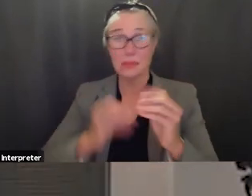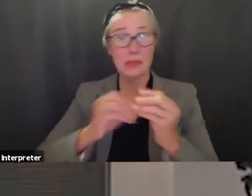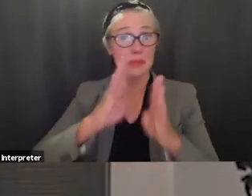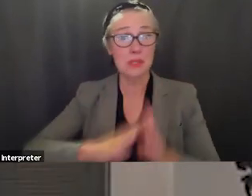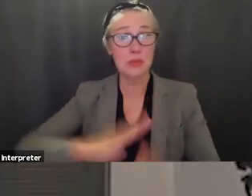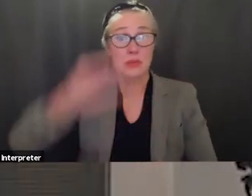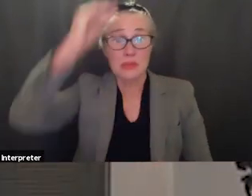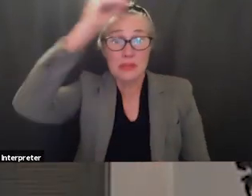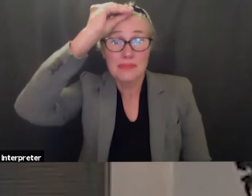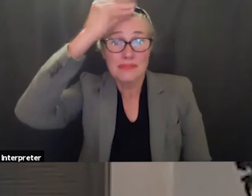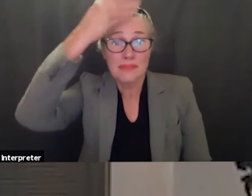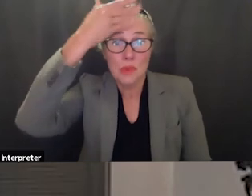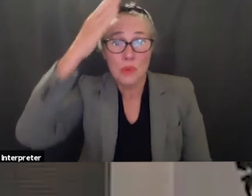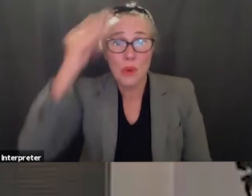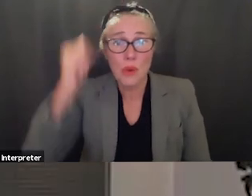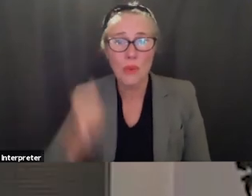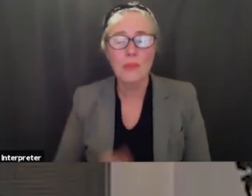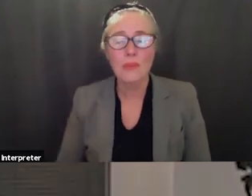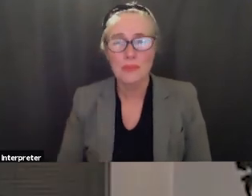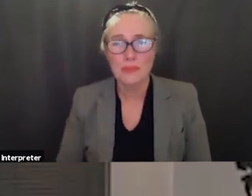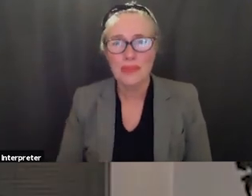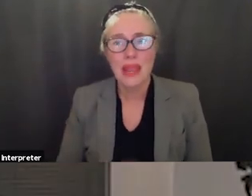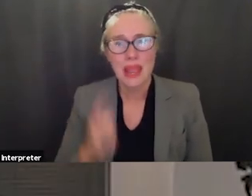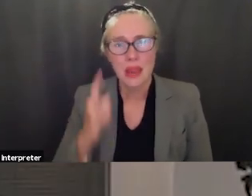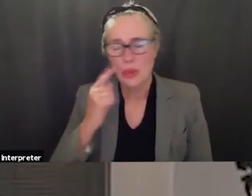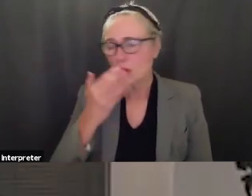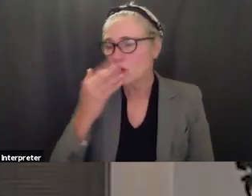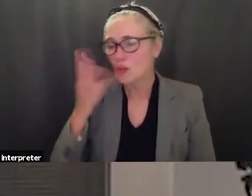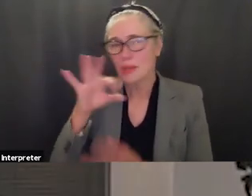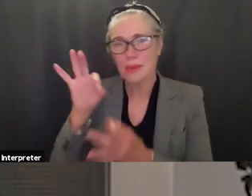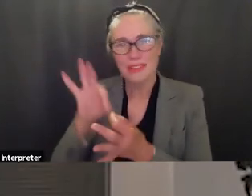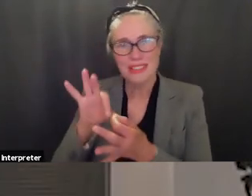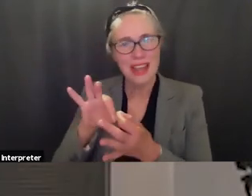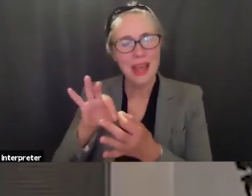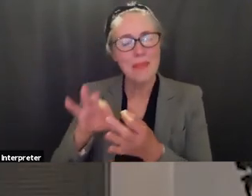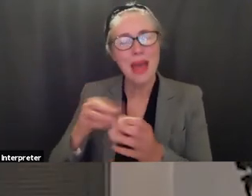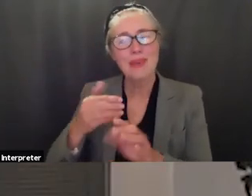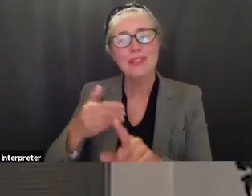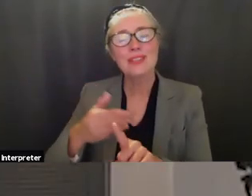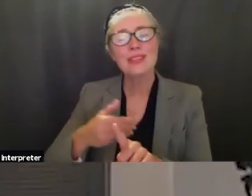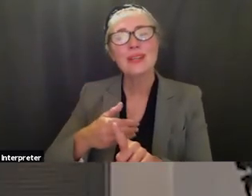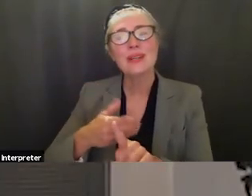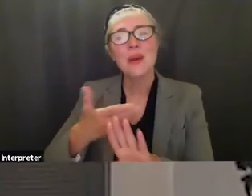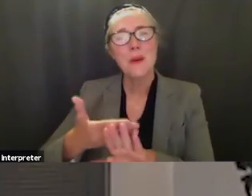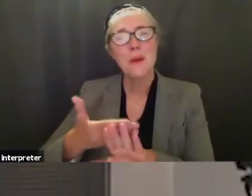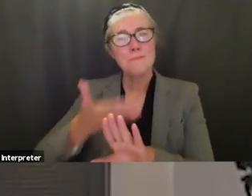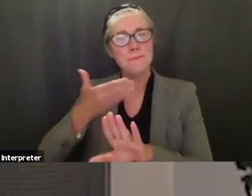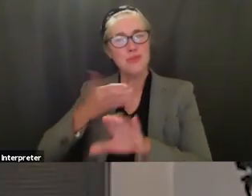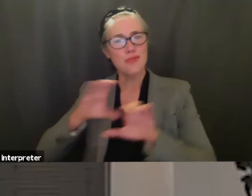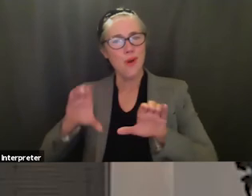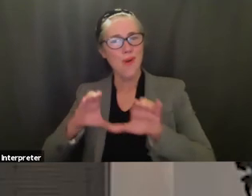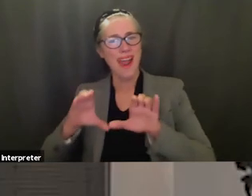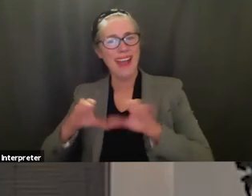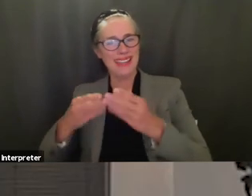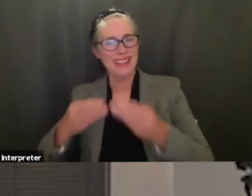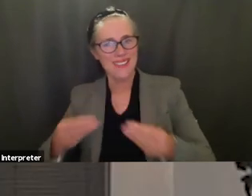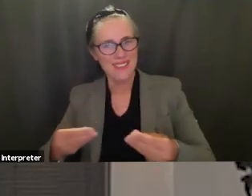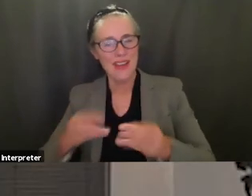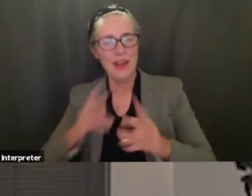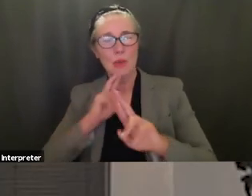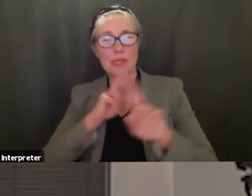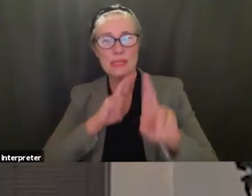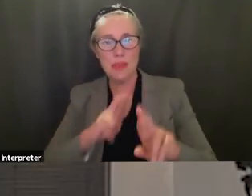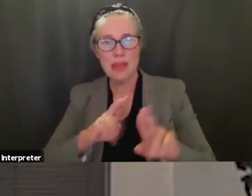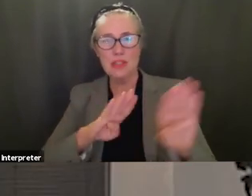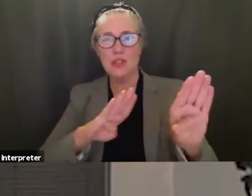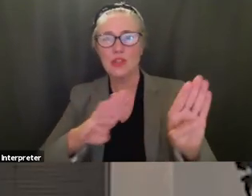i i would also like to say this is a perfect example of being proactive when it comes to um response to behavior